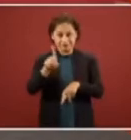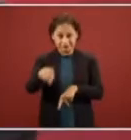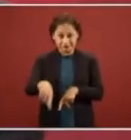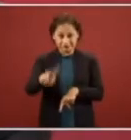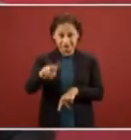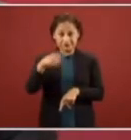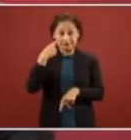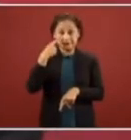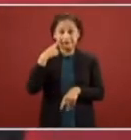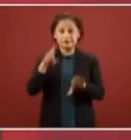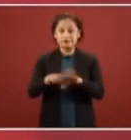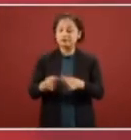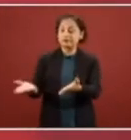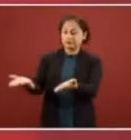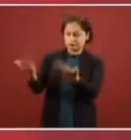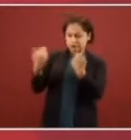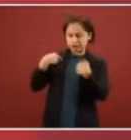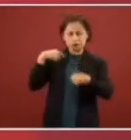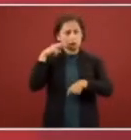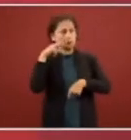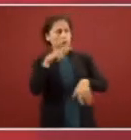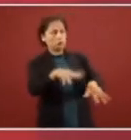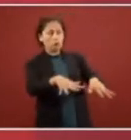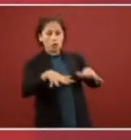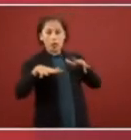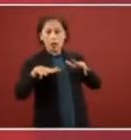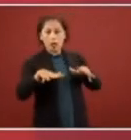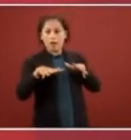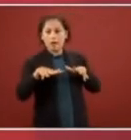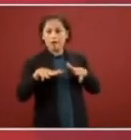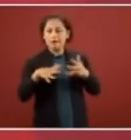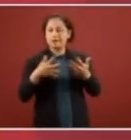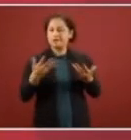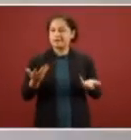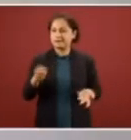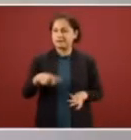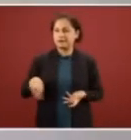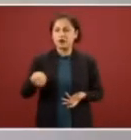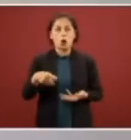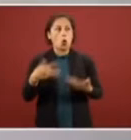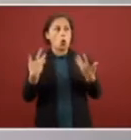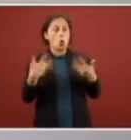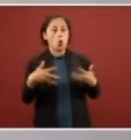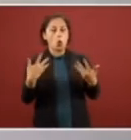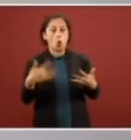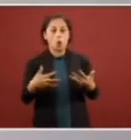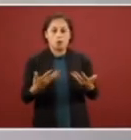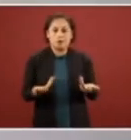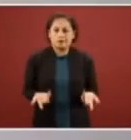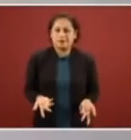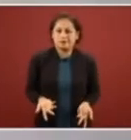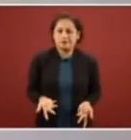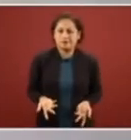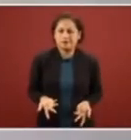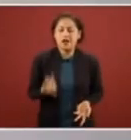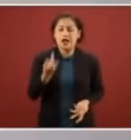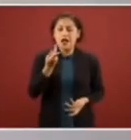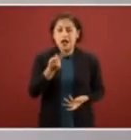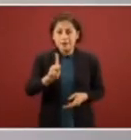how they were put on blast and the results